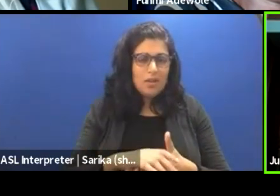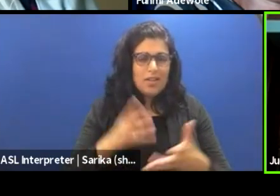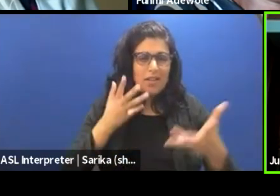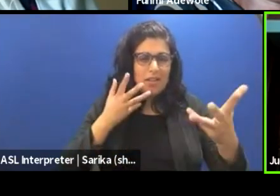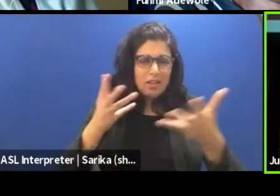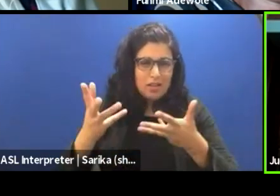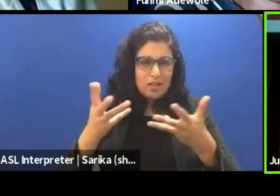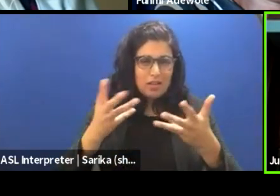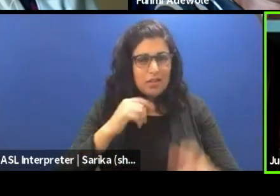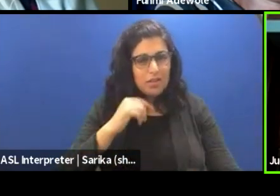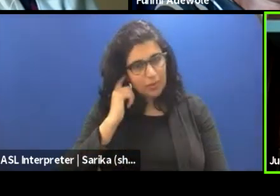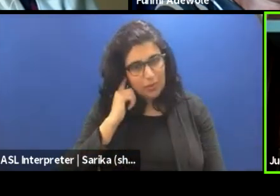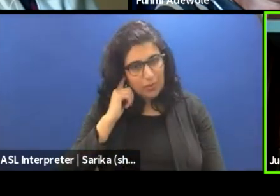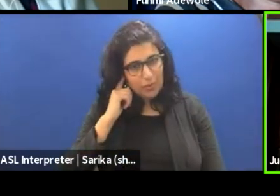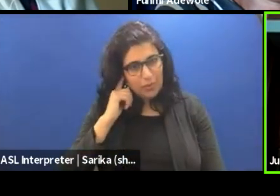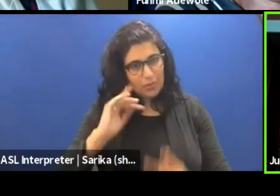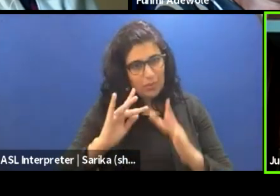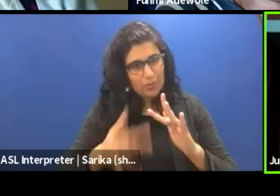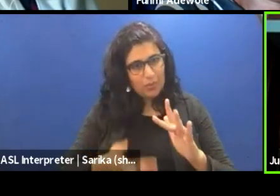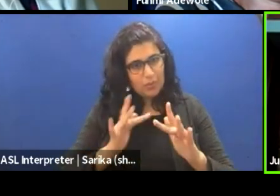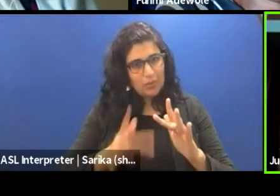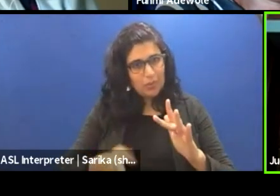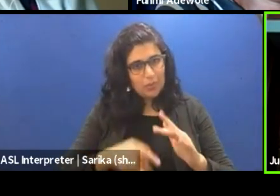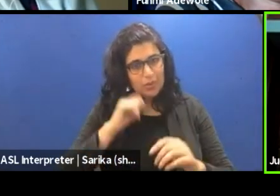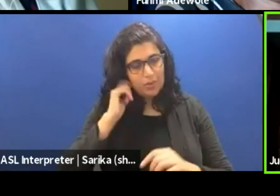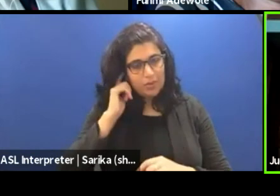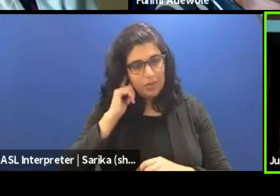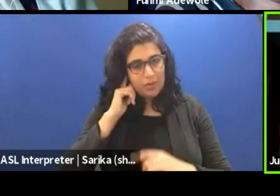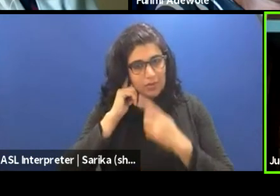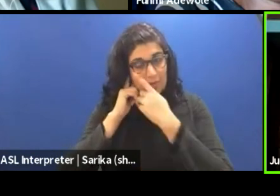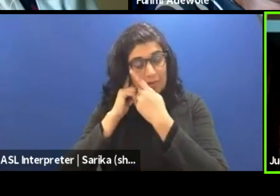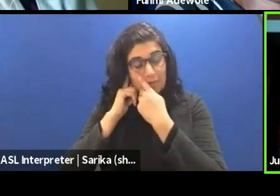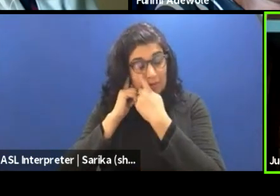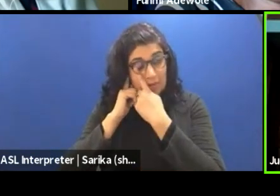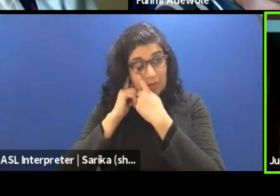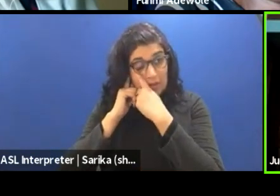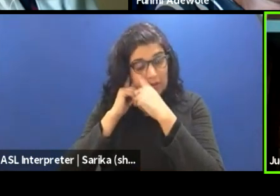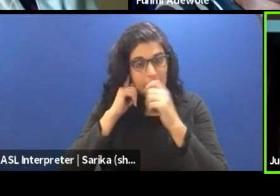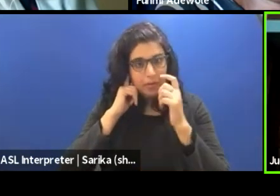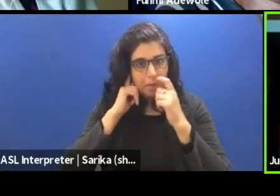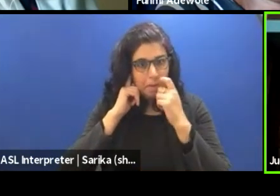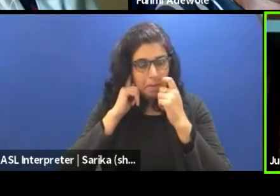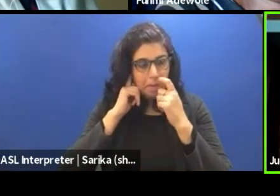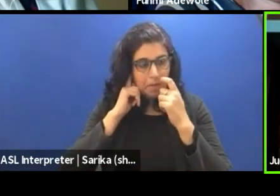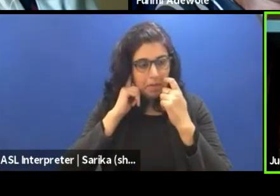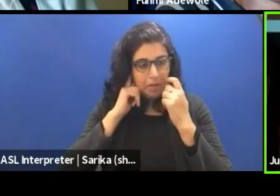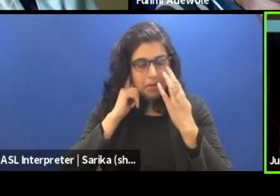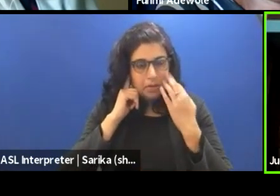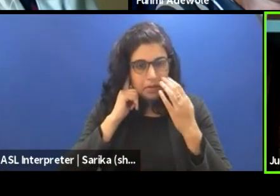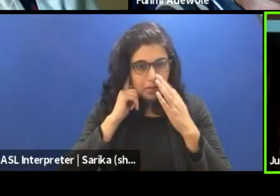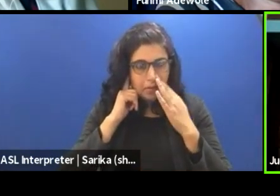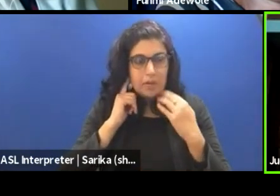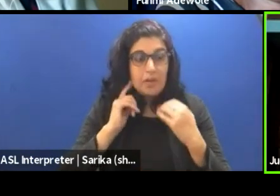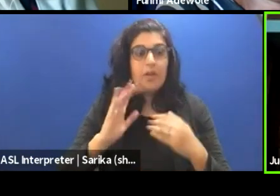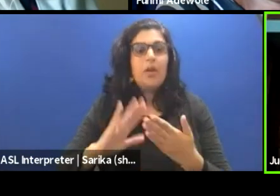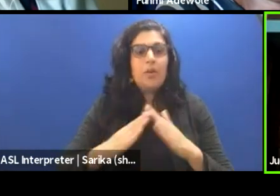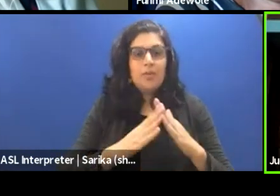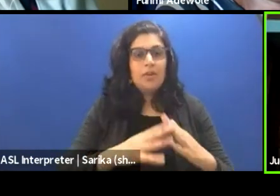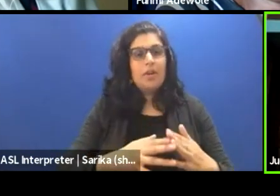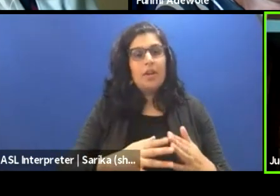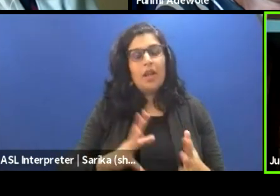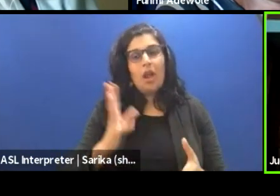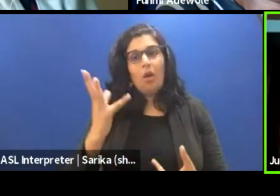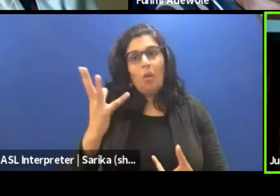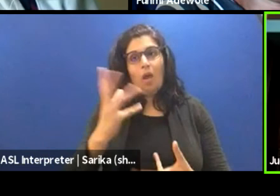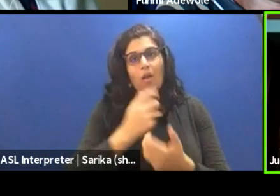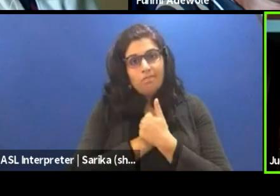you, then they introduce you to the community. Community embraces your, if your work is all inclusive.